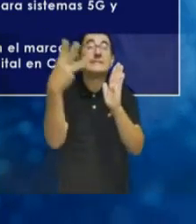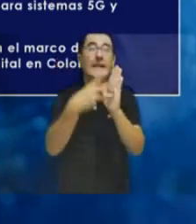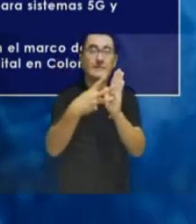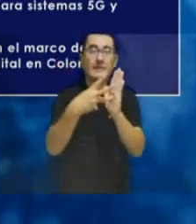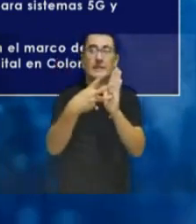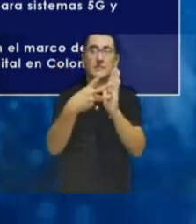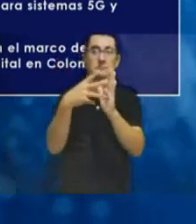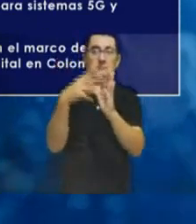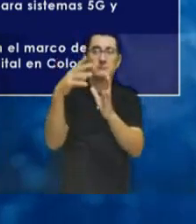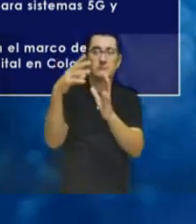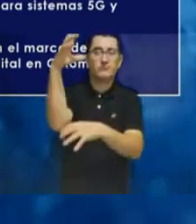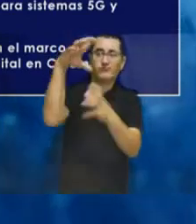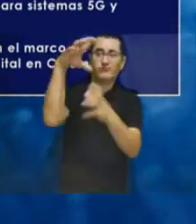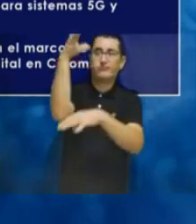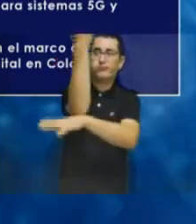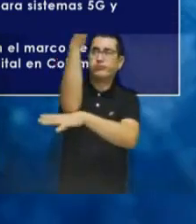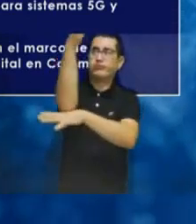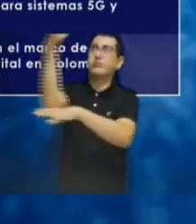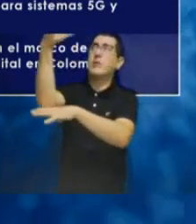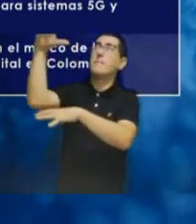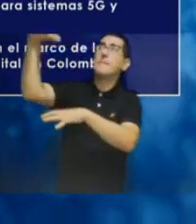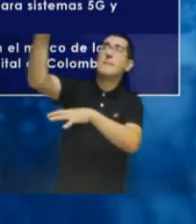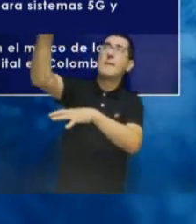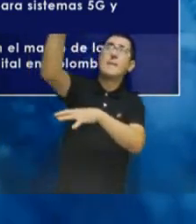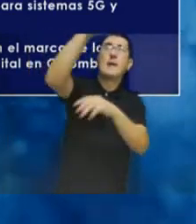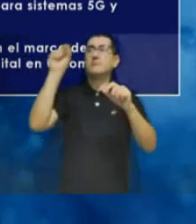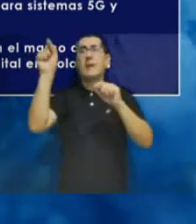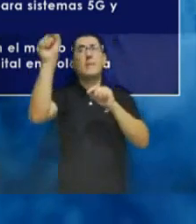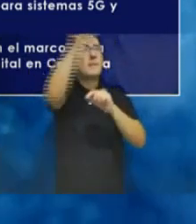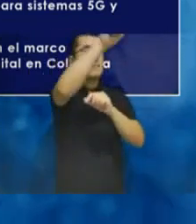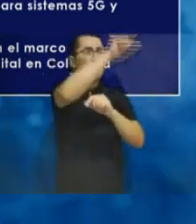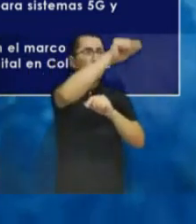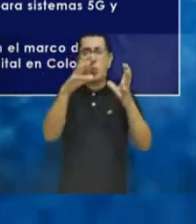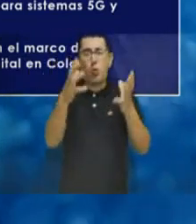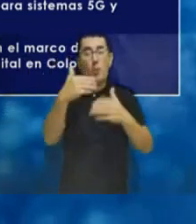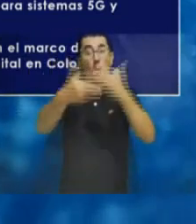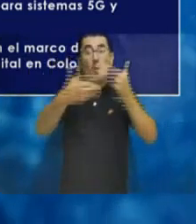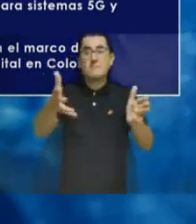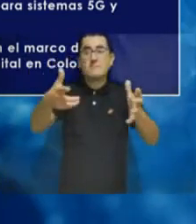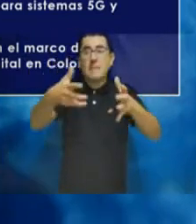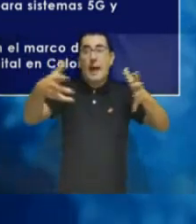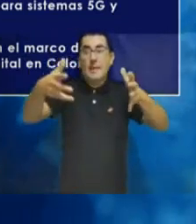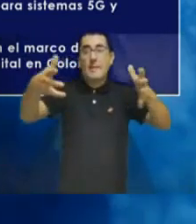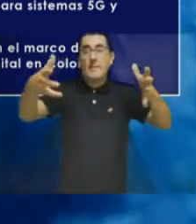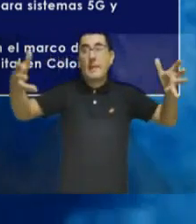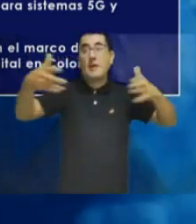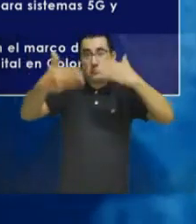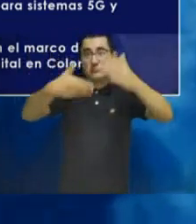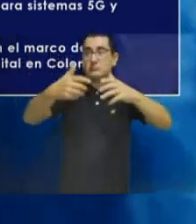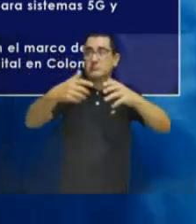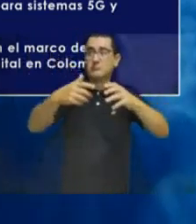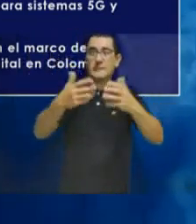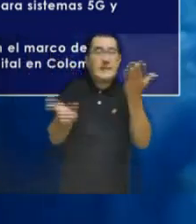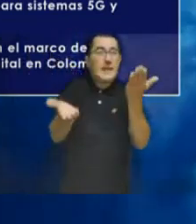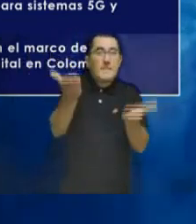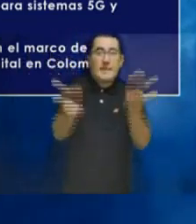,000 satellites. That can be made gradually and in different orbits.